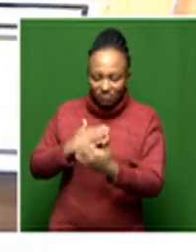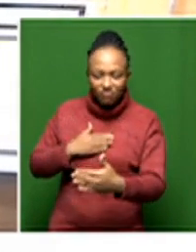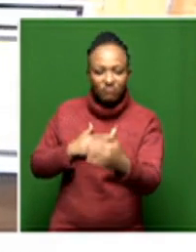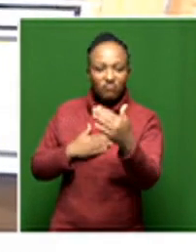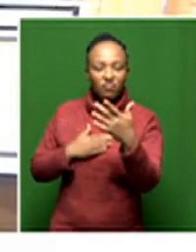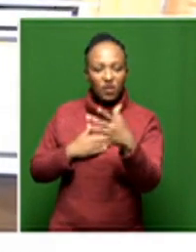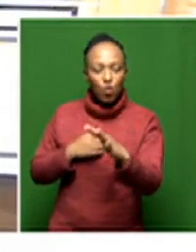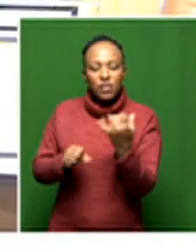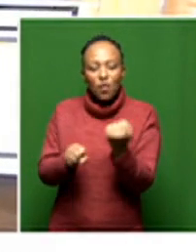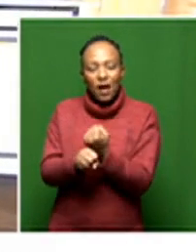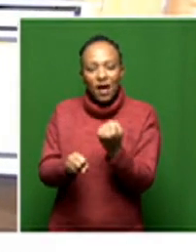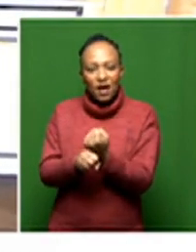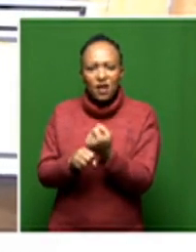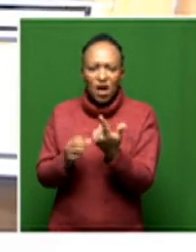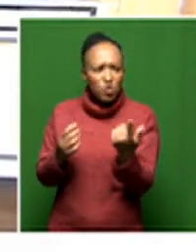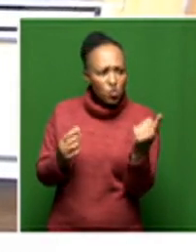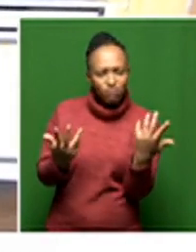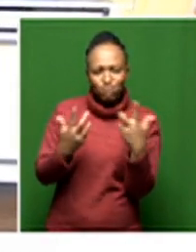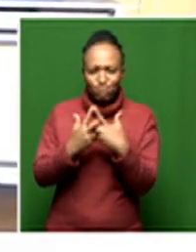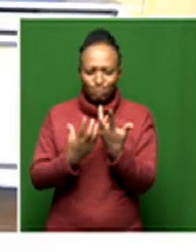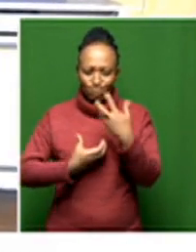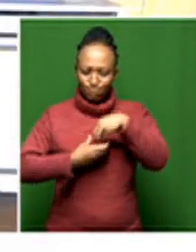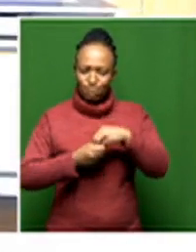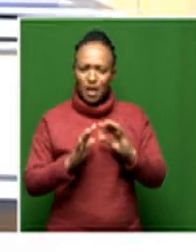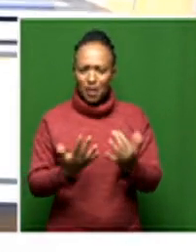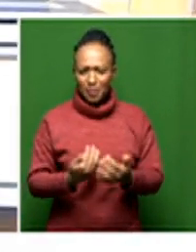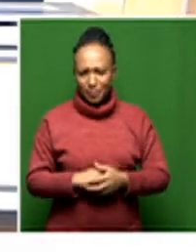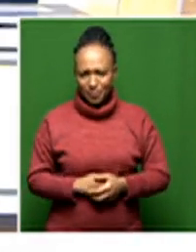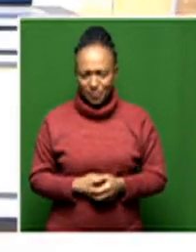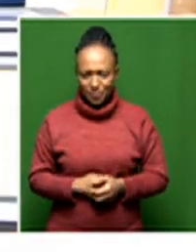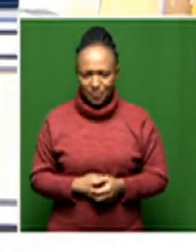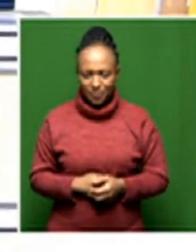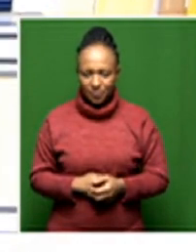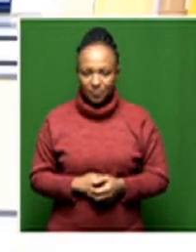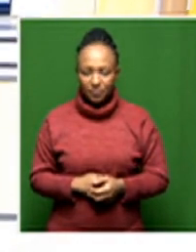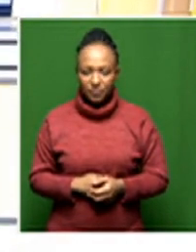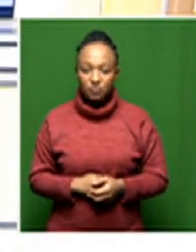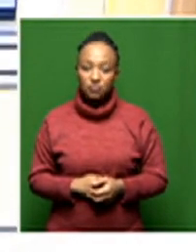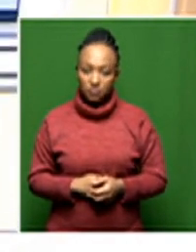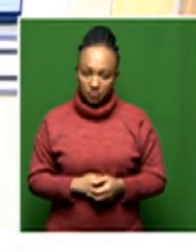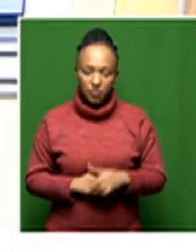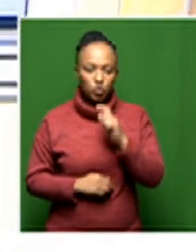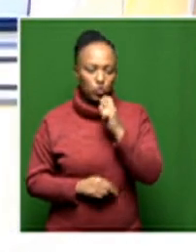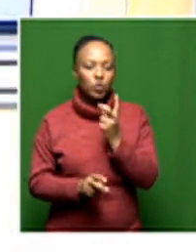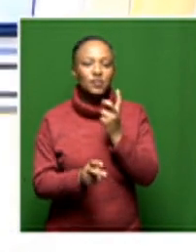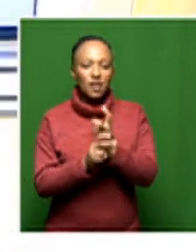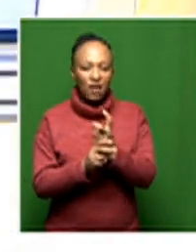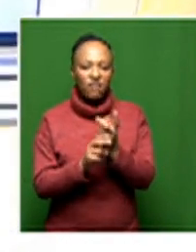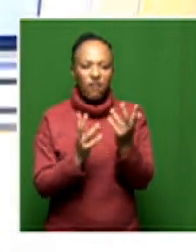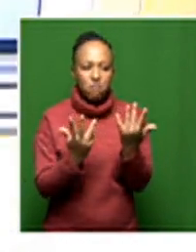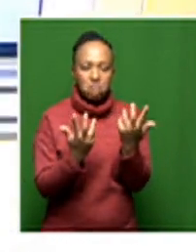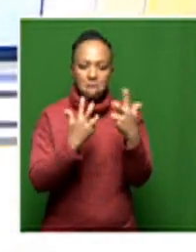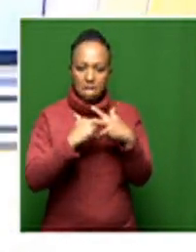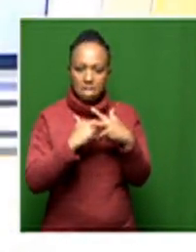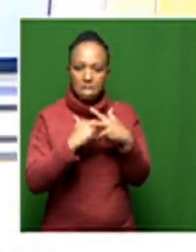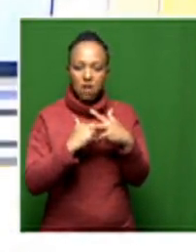within the field and fitting in you know it's it's been tough fitting in for